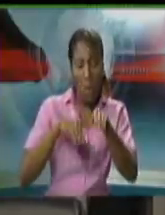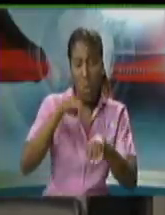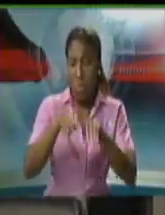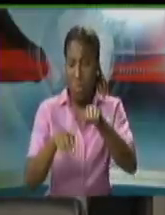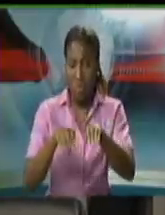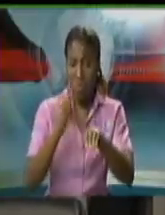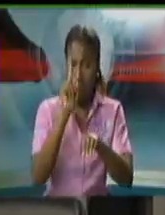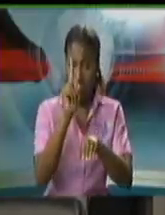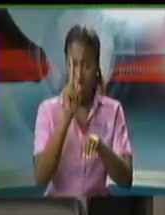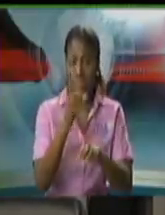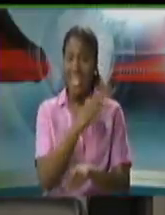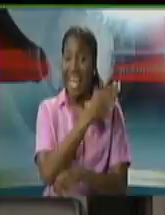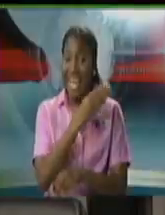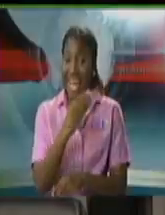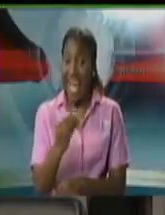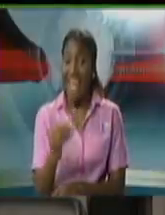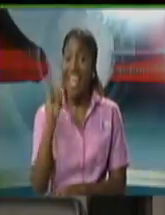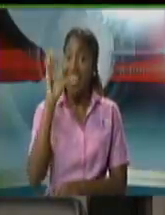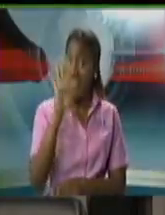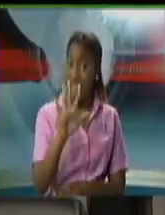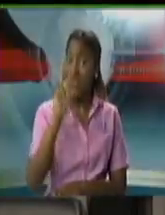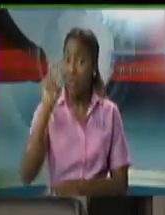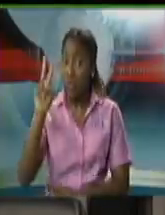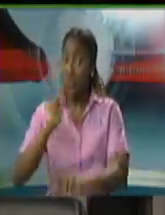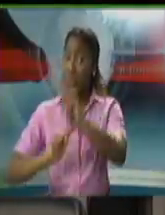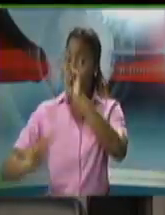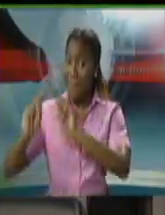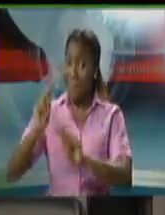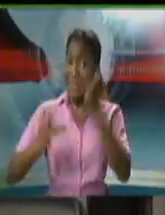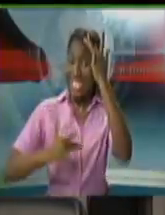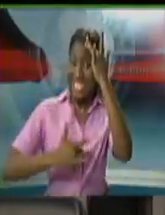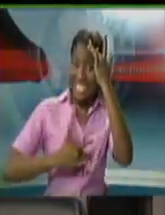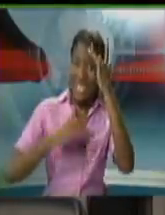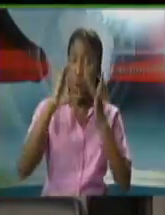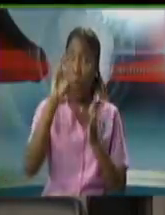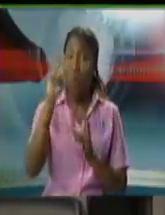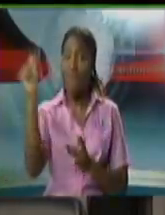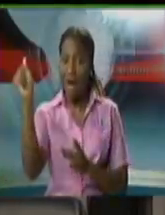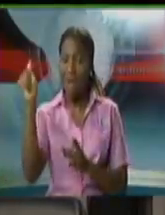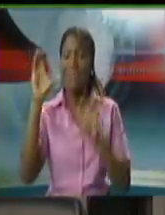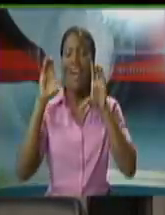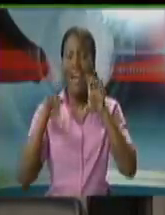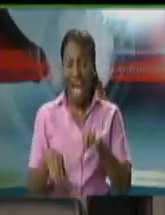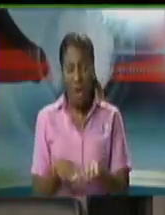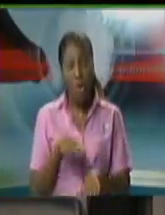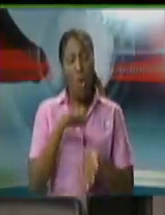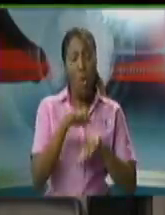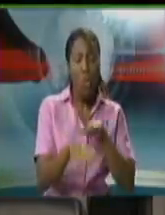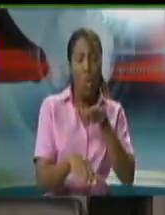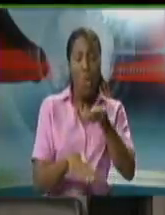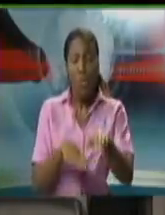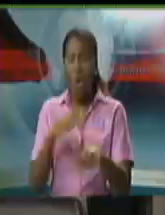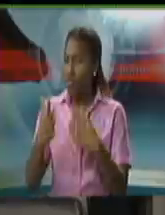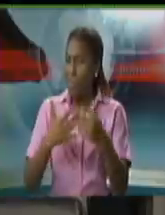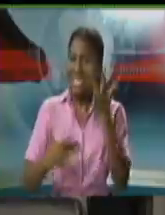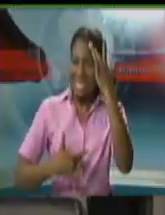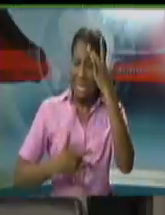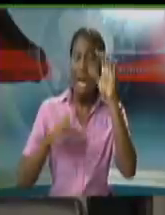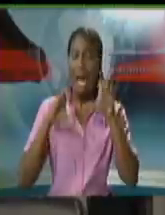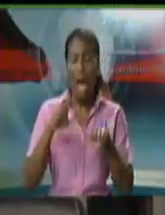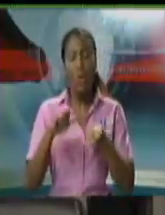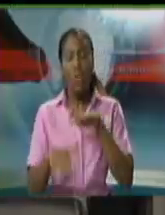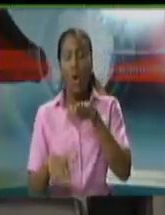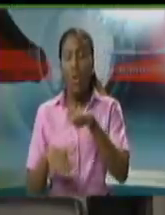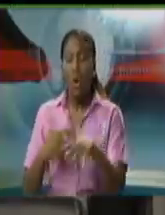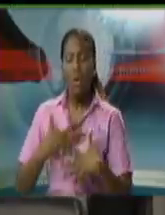in Coover are able to walk around. They are basically well. They are what the doctors call ambulatory. At